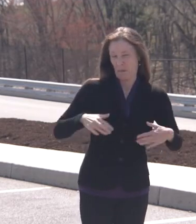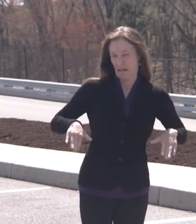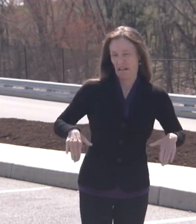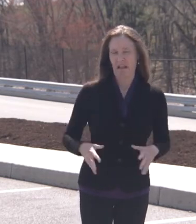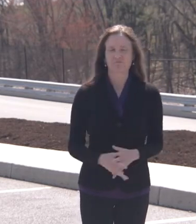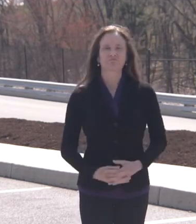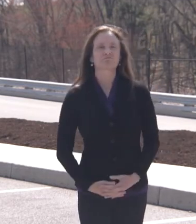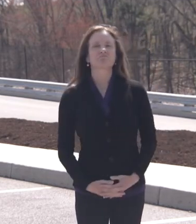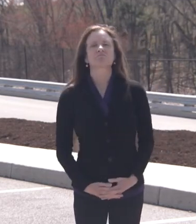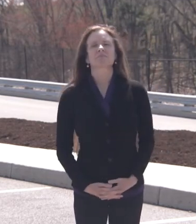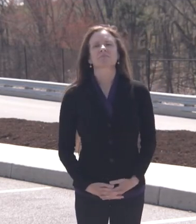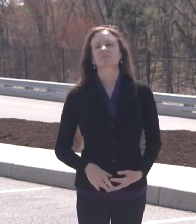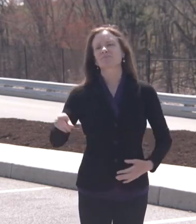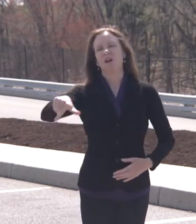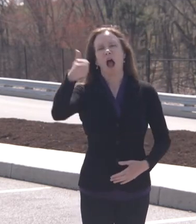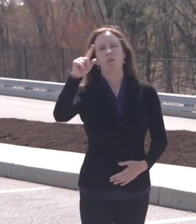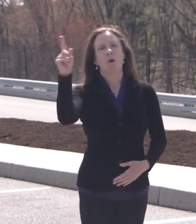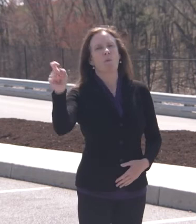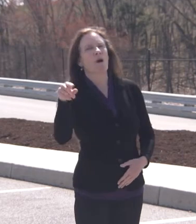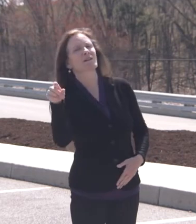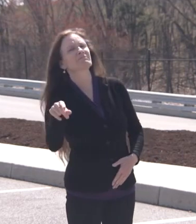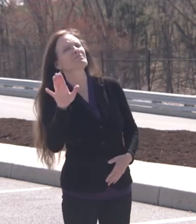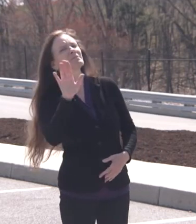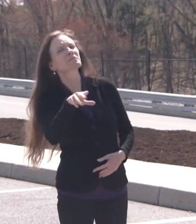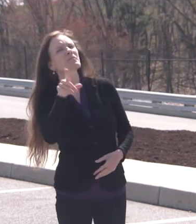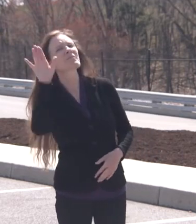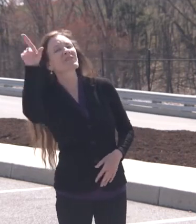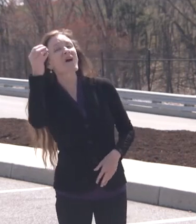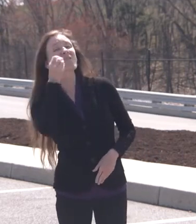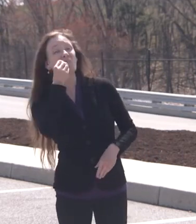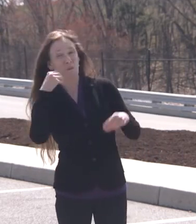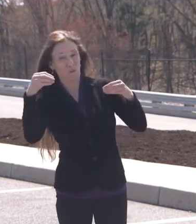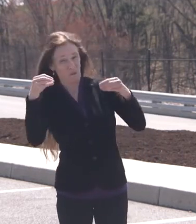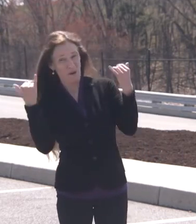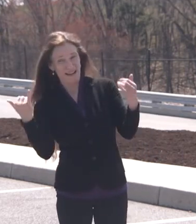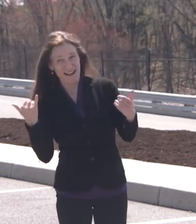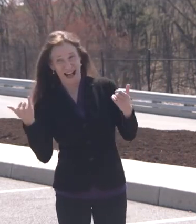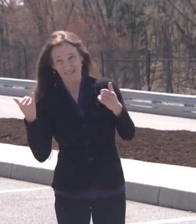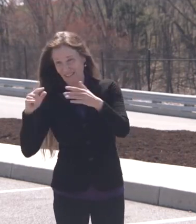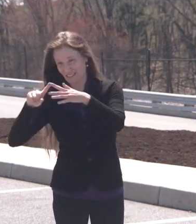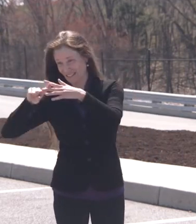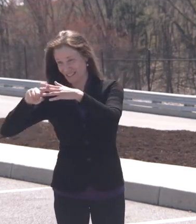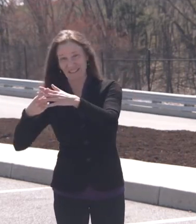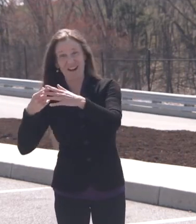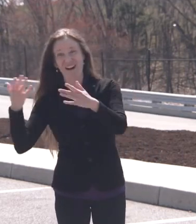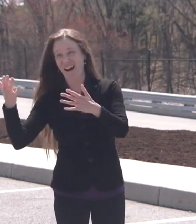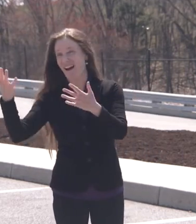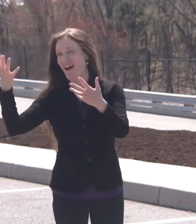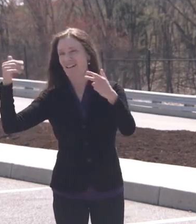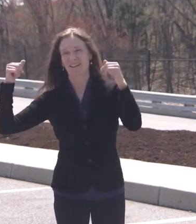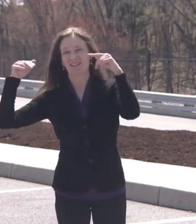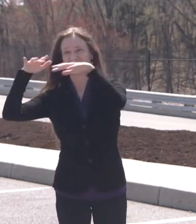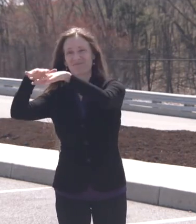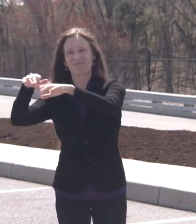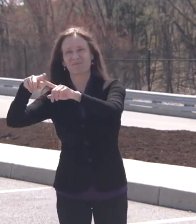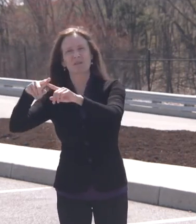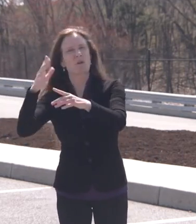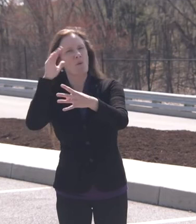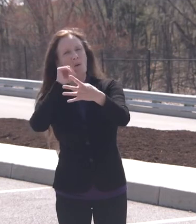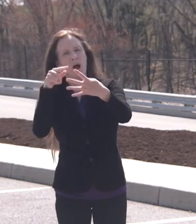Governor grocery store workers have been on the front lines, as you noted, since this pandemic began. Why would they have not been categorized higher sooner?